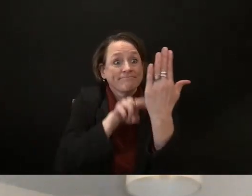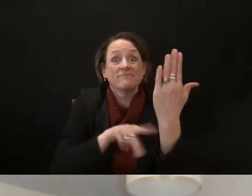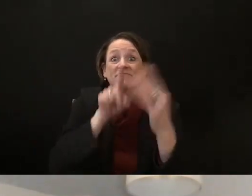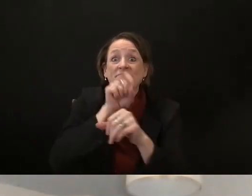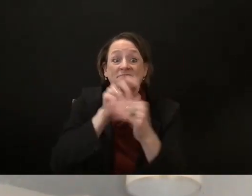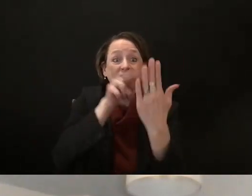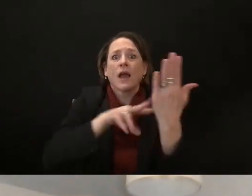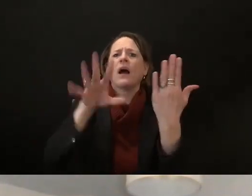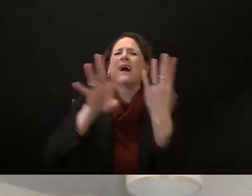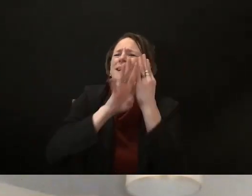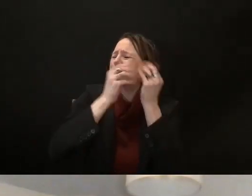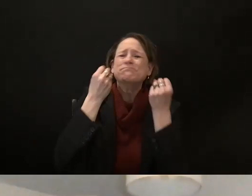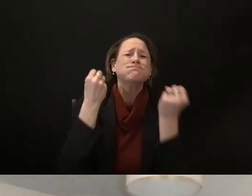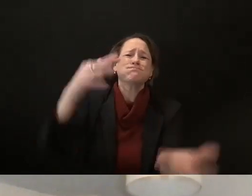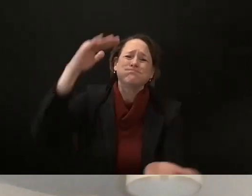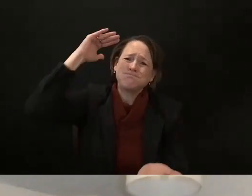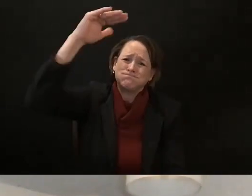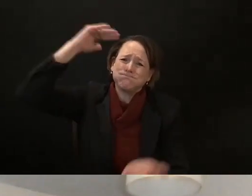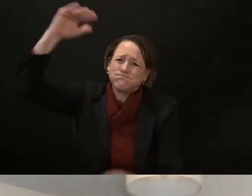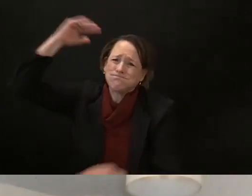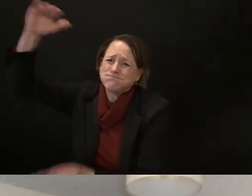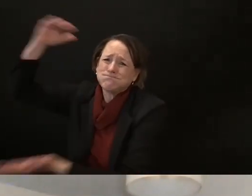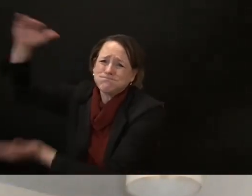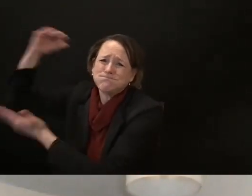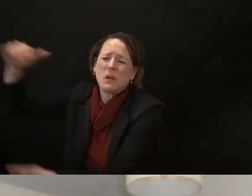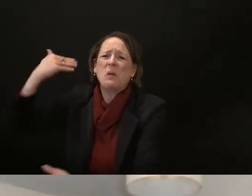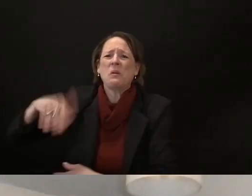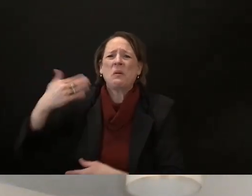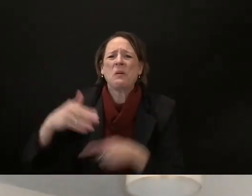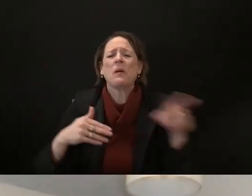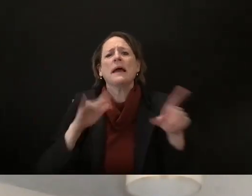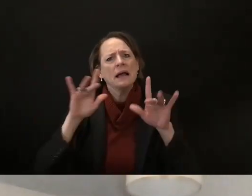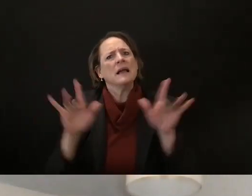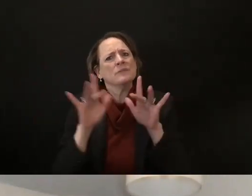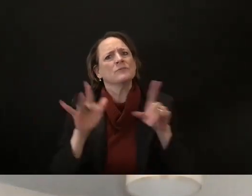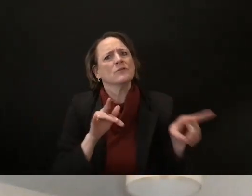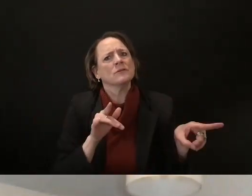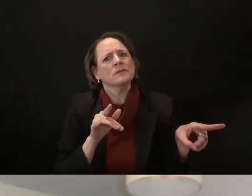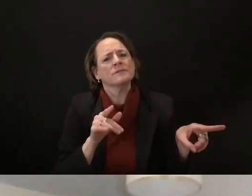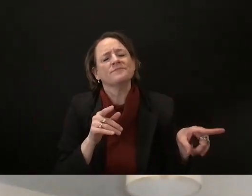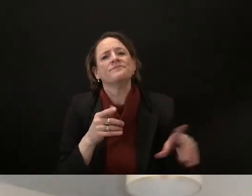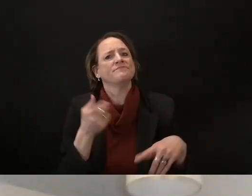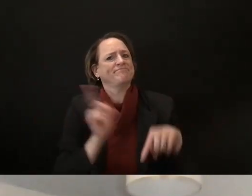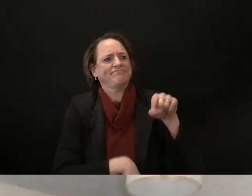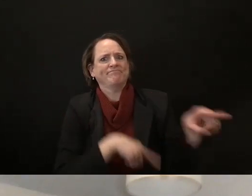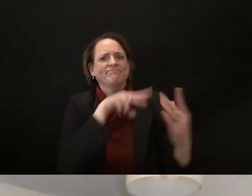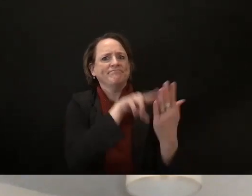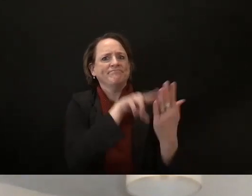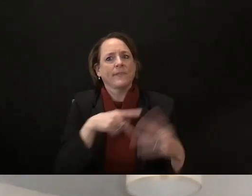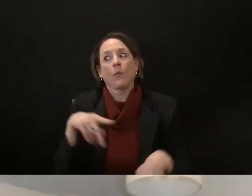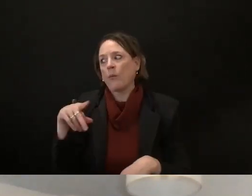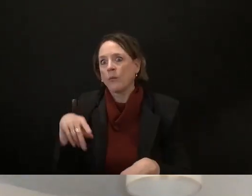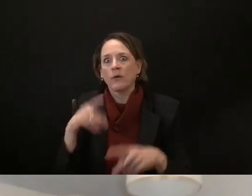know we are looking at the governor is proposing to put the money into um upgrading everything in the ui system so